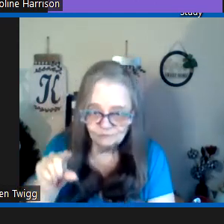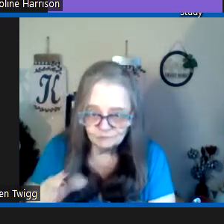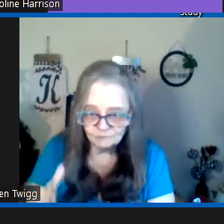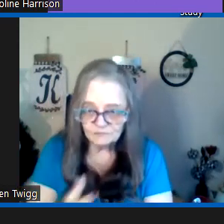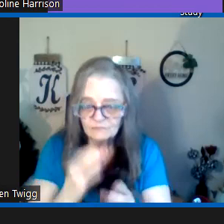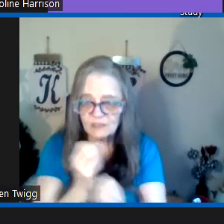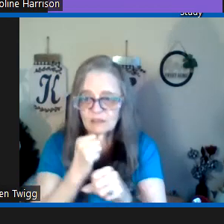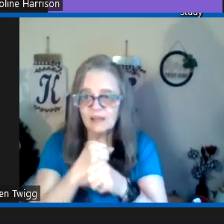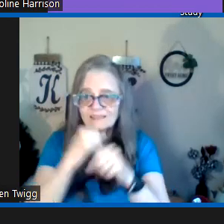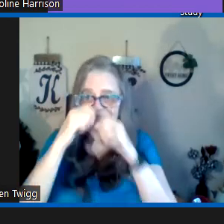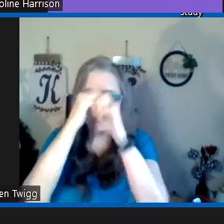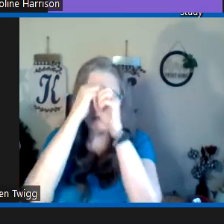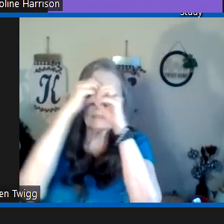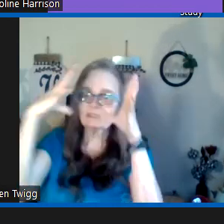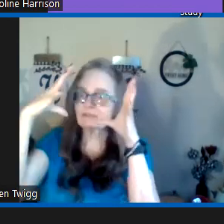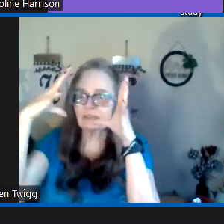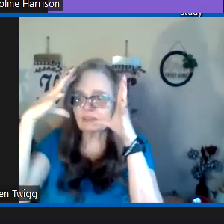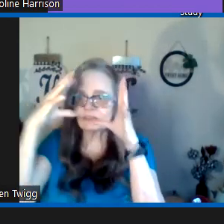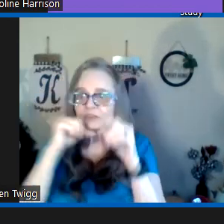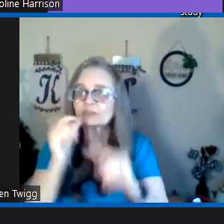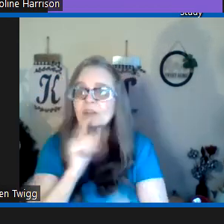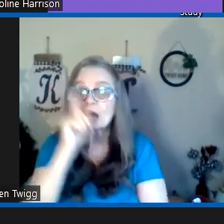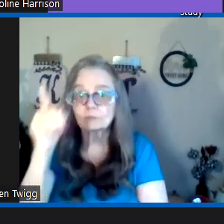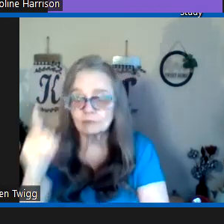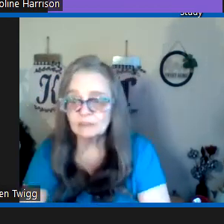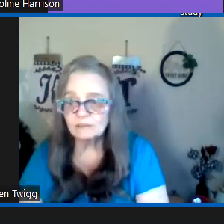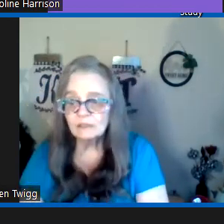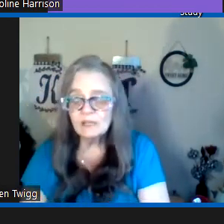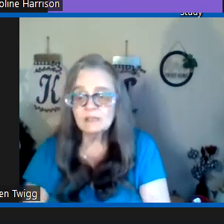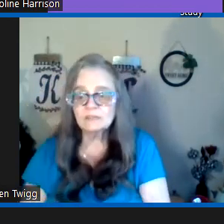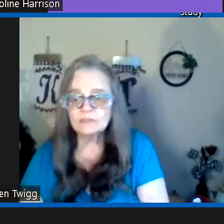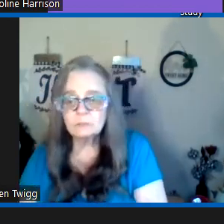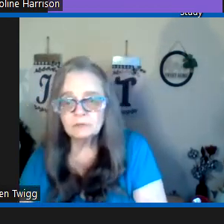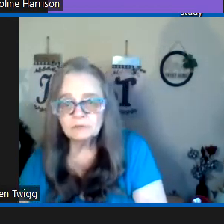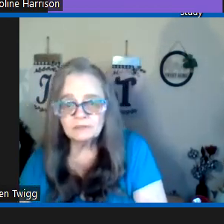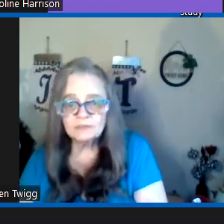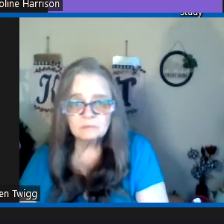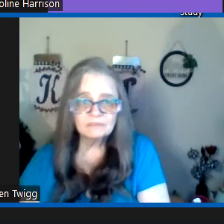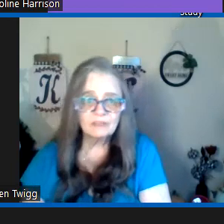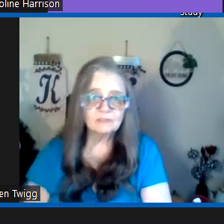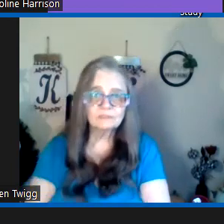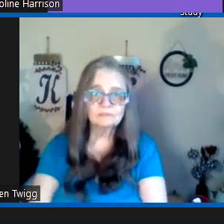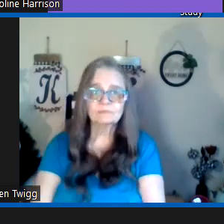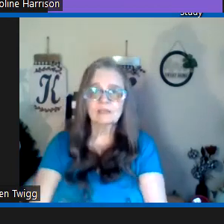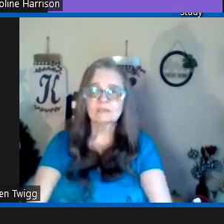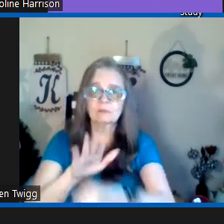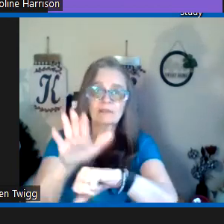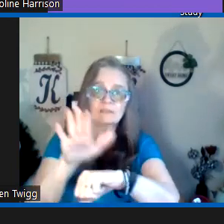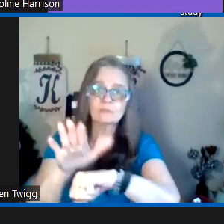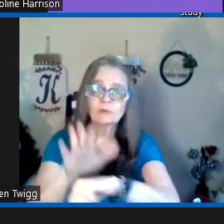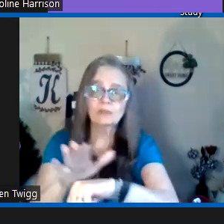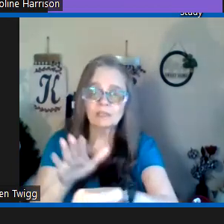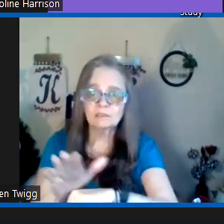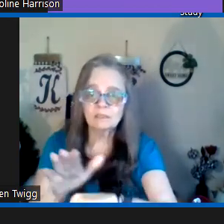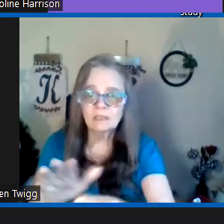that cause us to have these visions that are not real so some are real some are false so